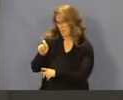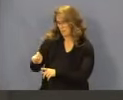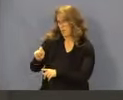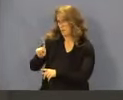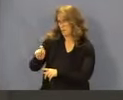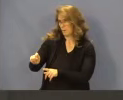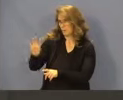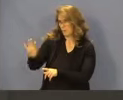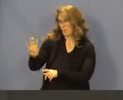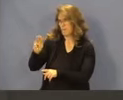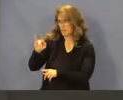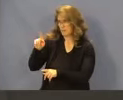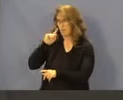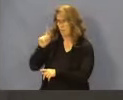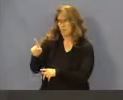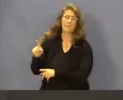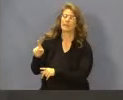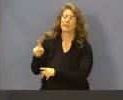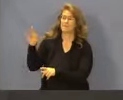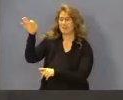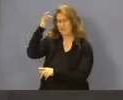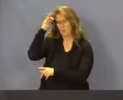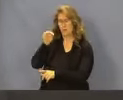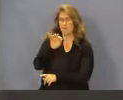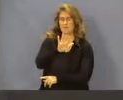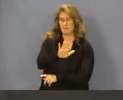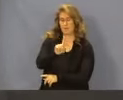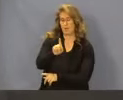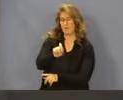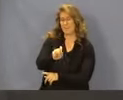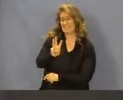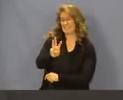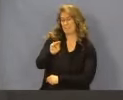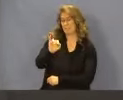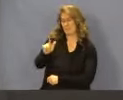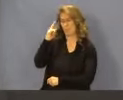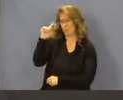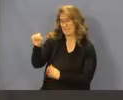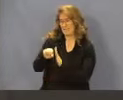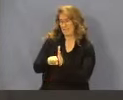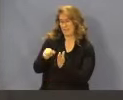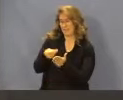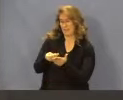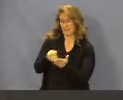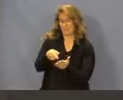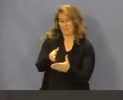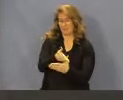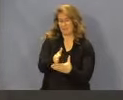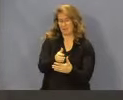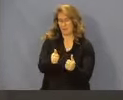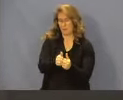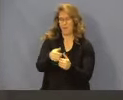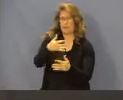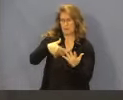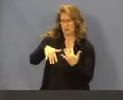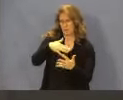is federal funds and $51.6 million is state funds. Please note that the state share will be funded via intergovernmental